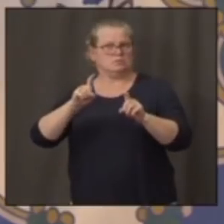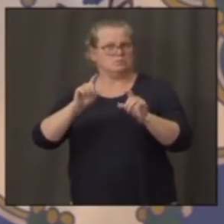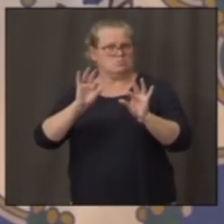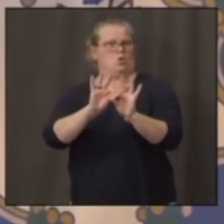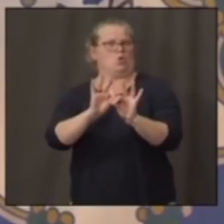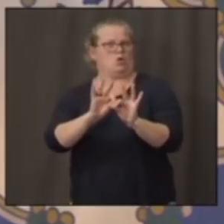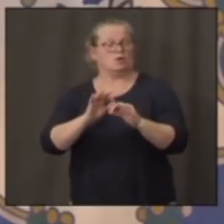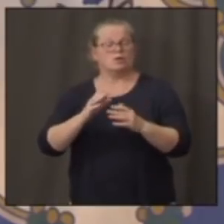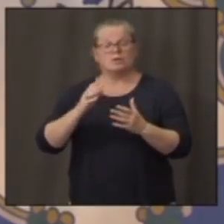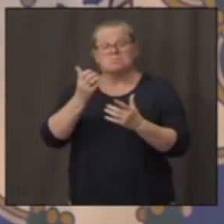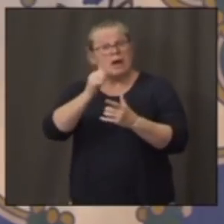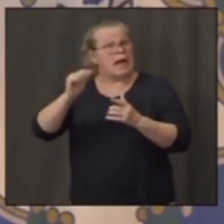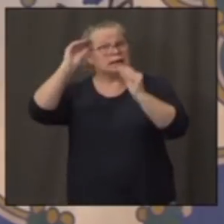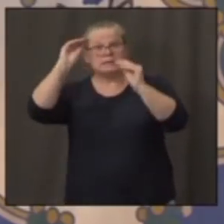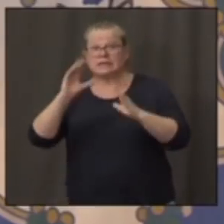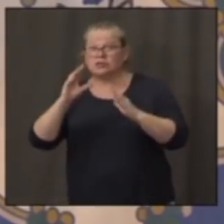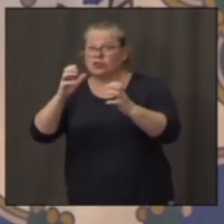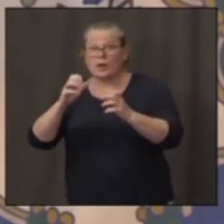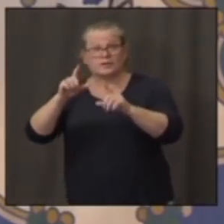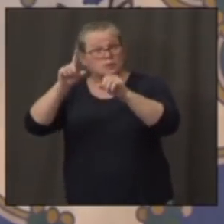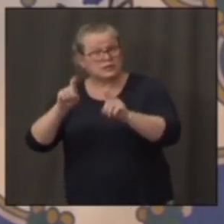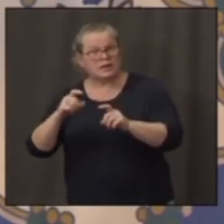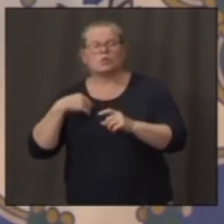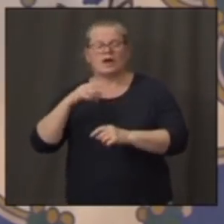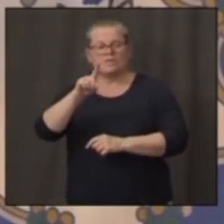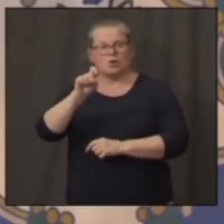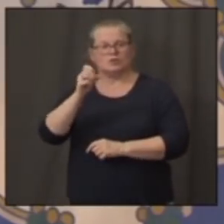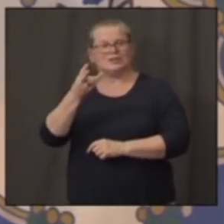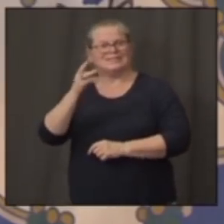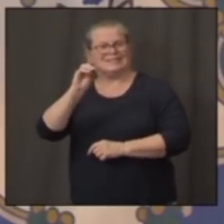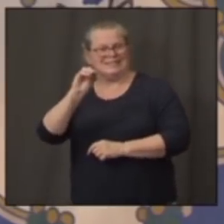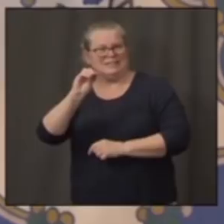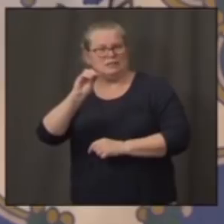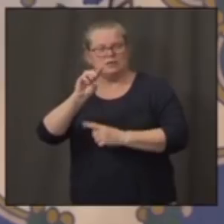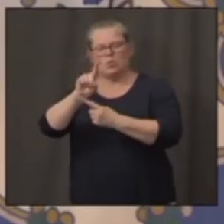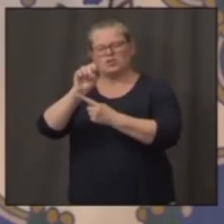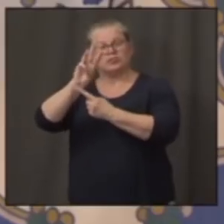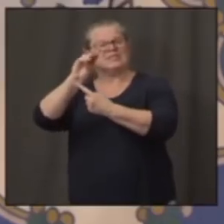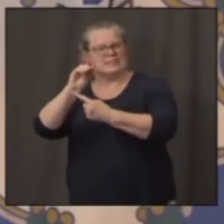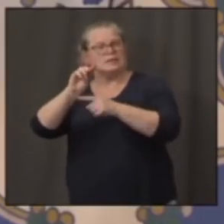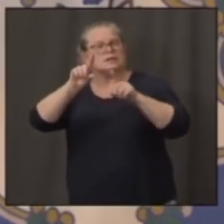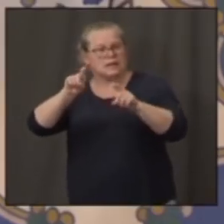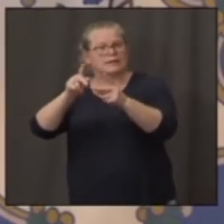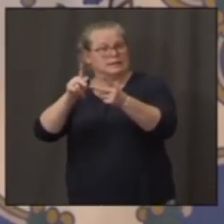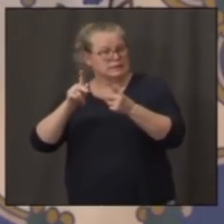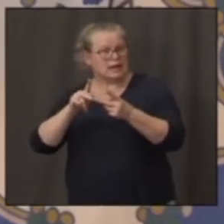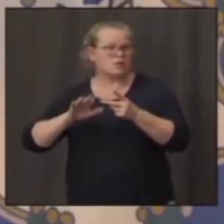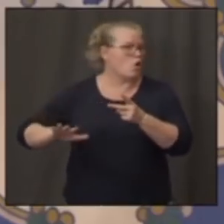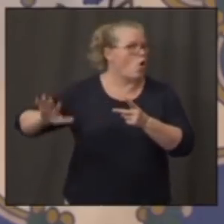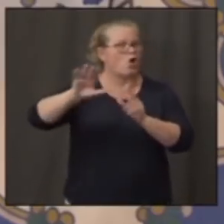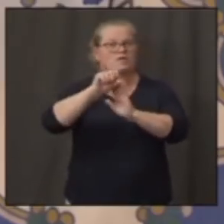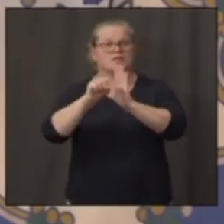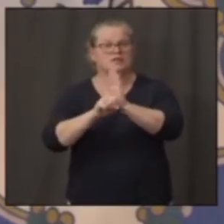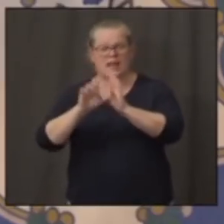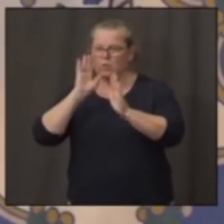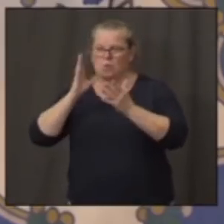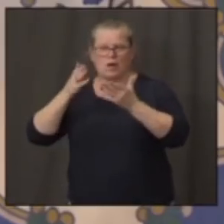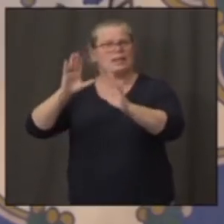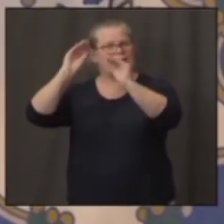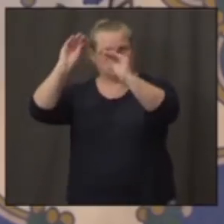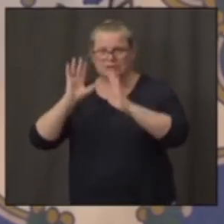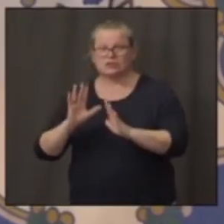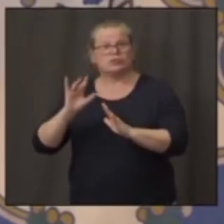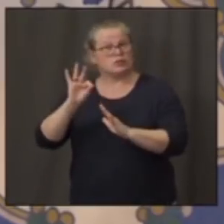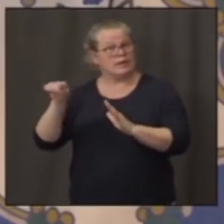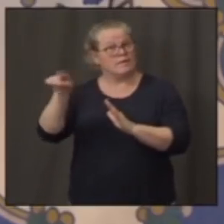wants to get tested, we have 160 testing sites all around the state. We can give them access and make sure that they can get tested before the school